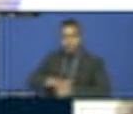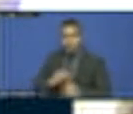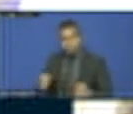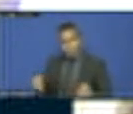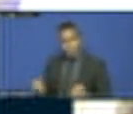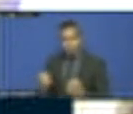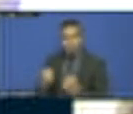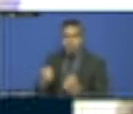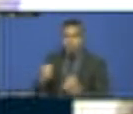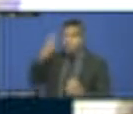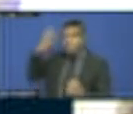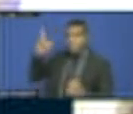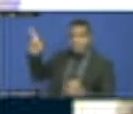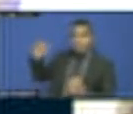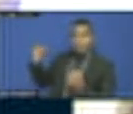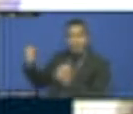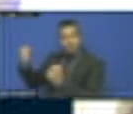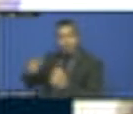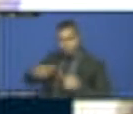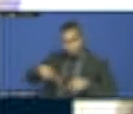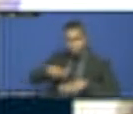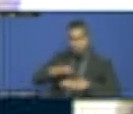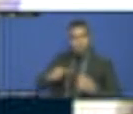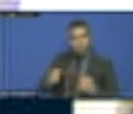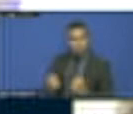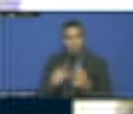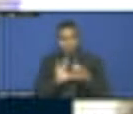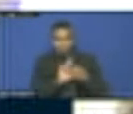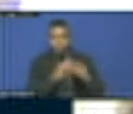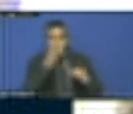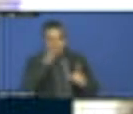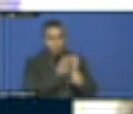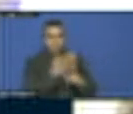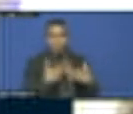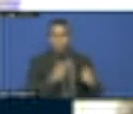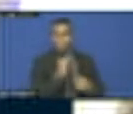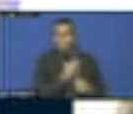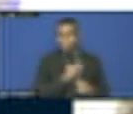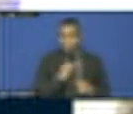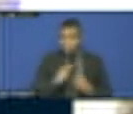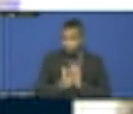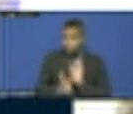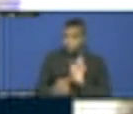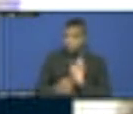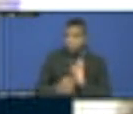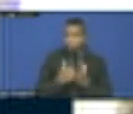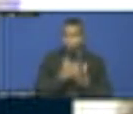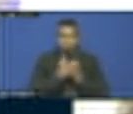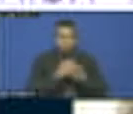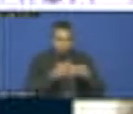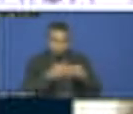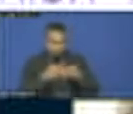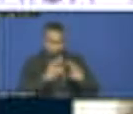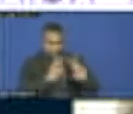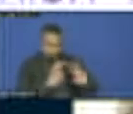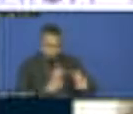authorities in order to strengthen them, because the laws are administered by ministers. Thank you. Thank you so much. I think powerful